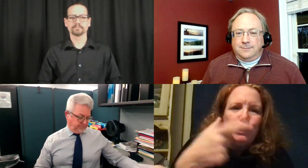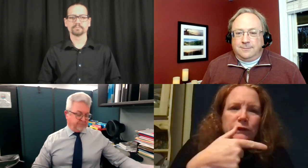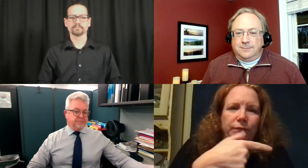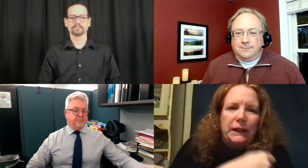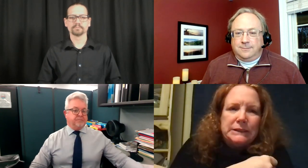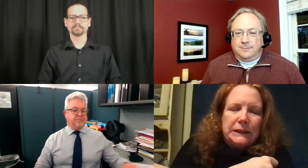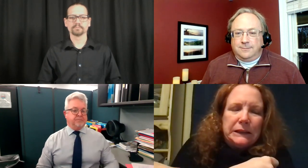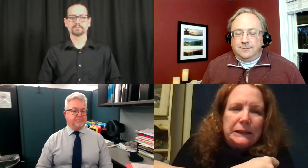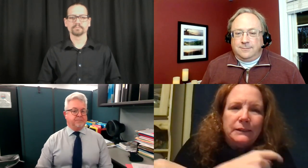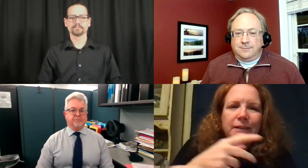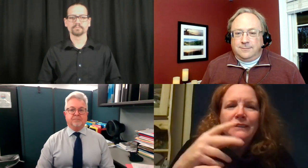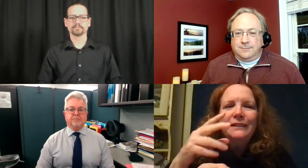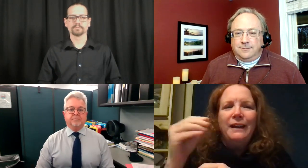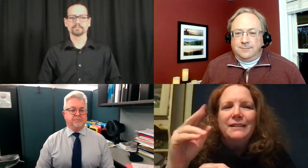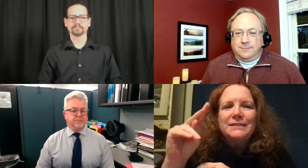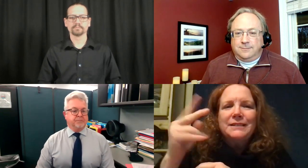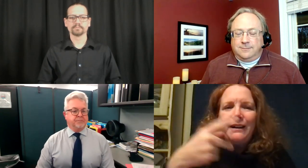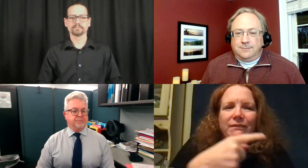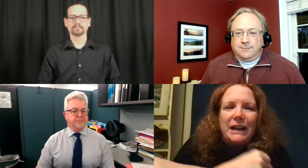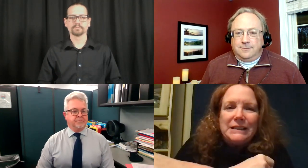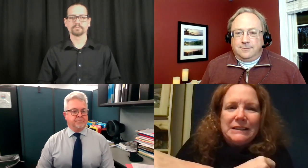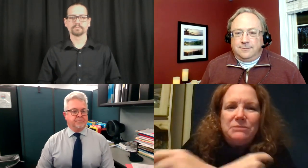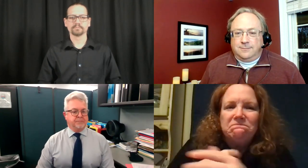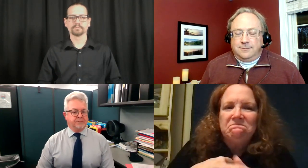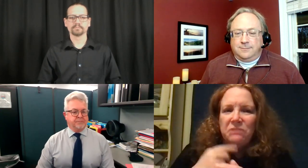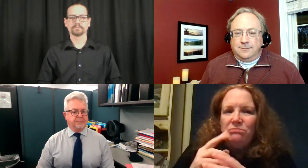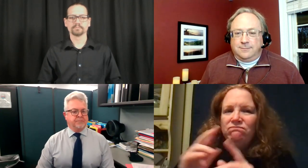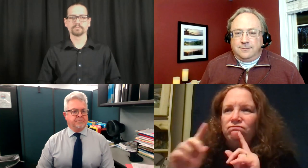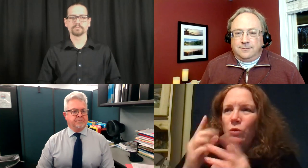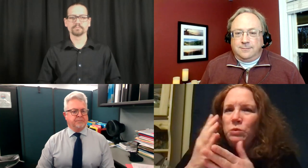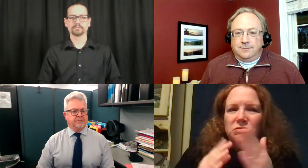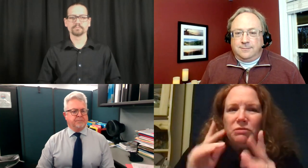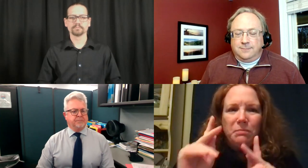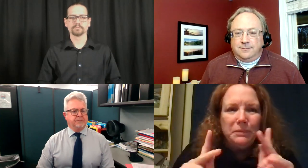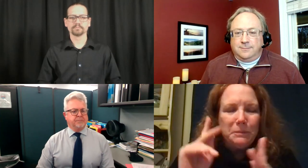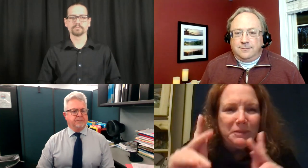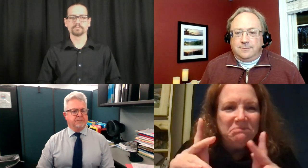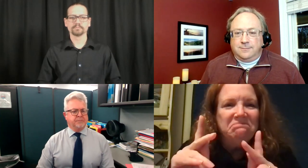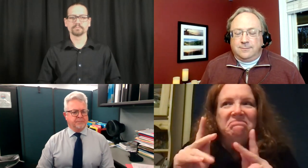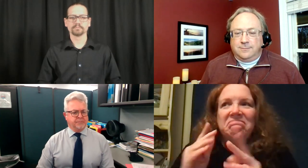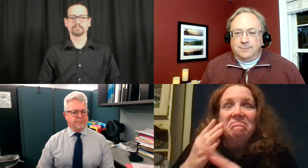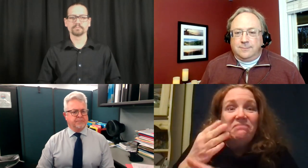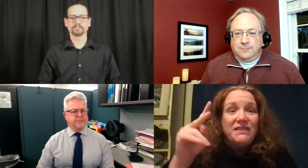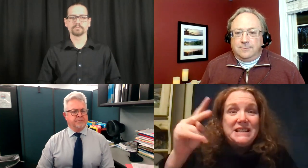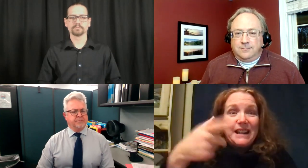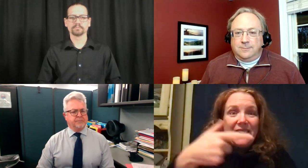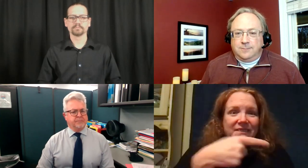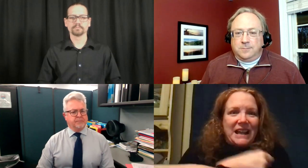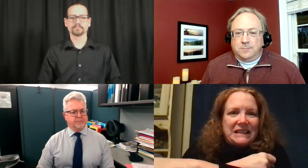what are the side effects that can potentially uh present itself during the first vaccine and the second vaccine